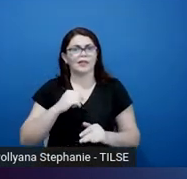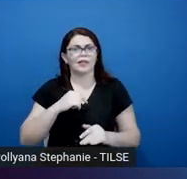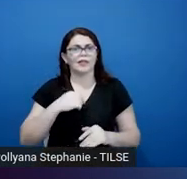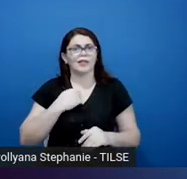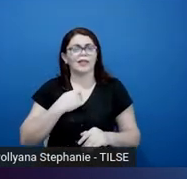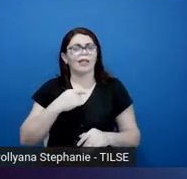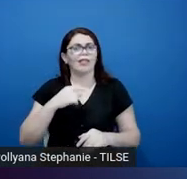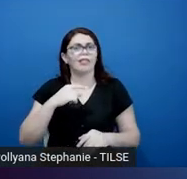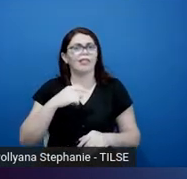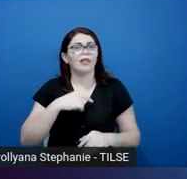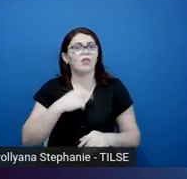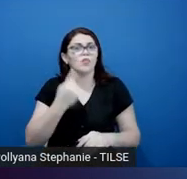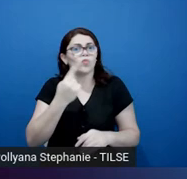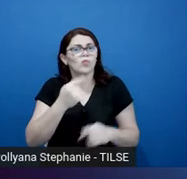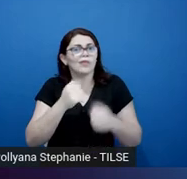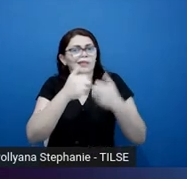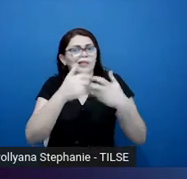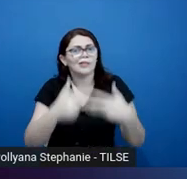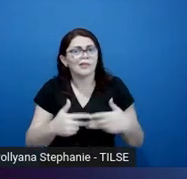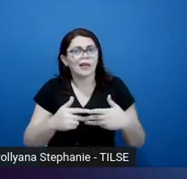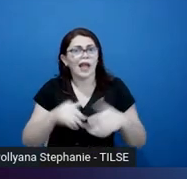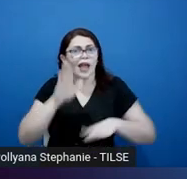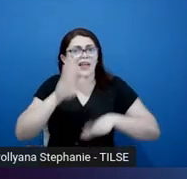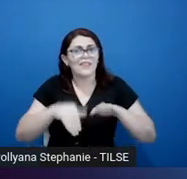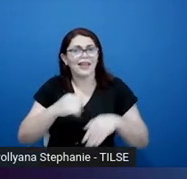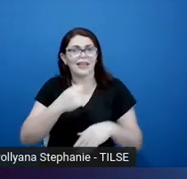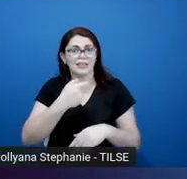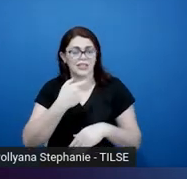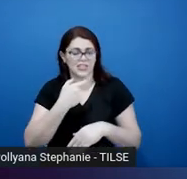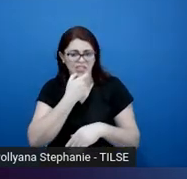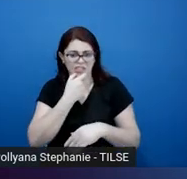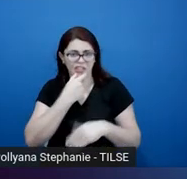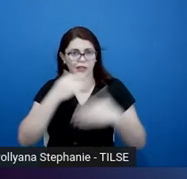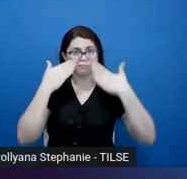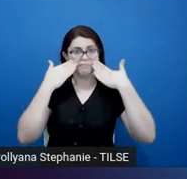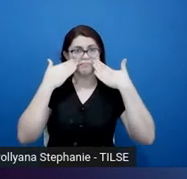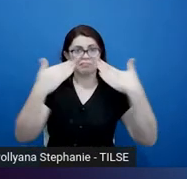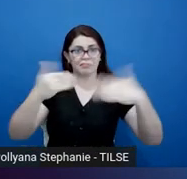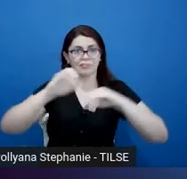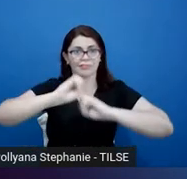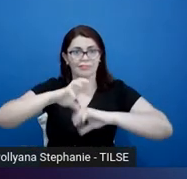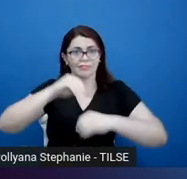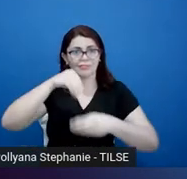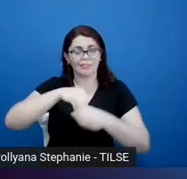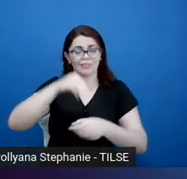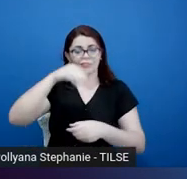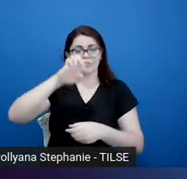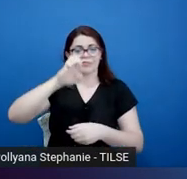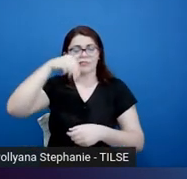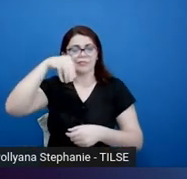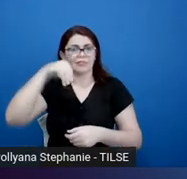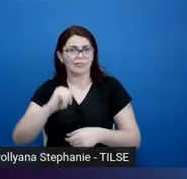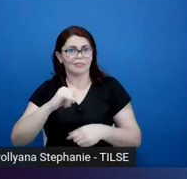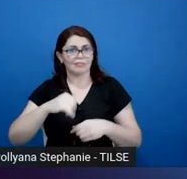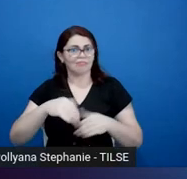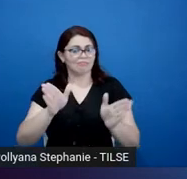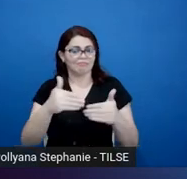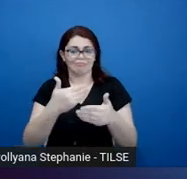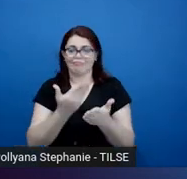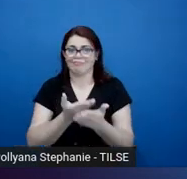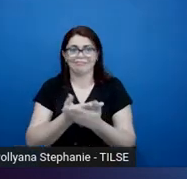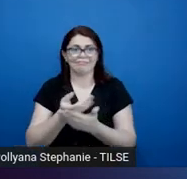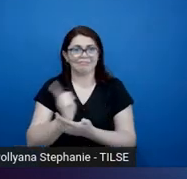language might not be explicitly taught in an EMI classroom. And Lister provided these examples